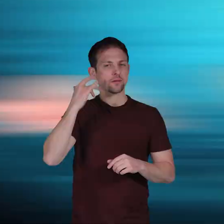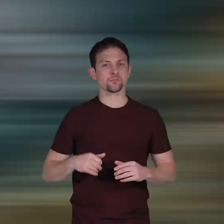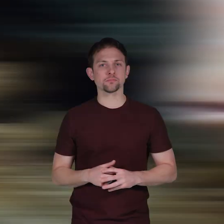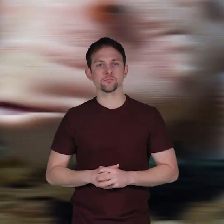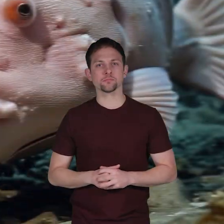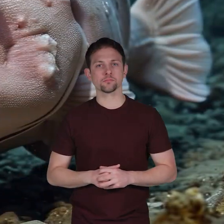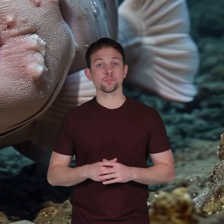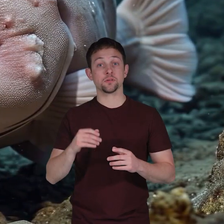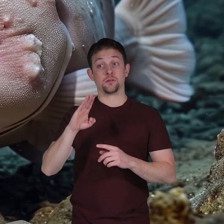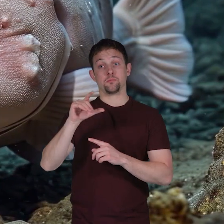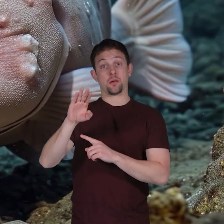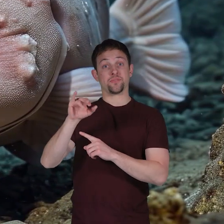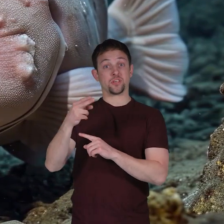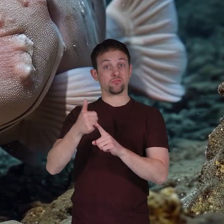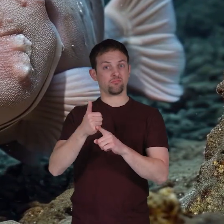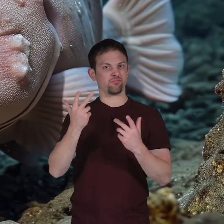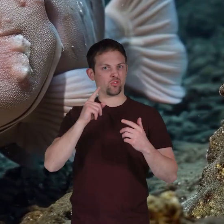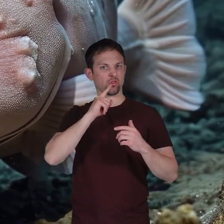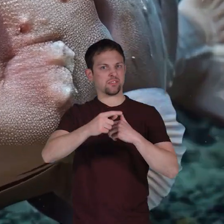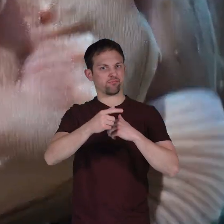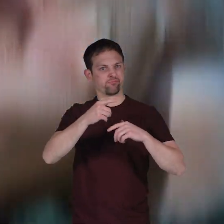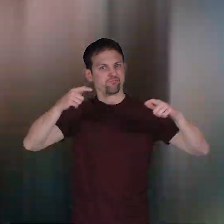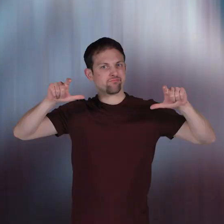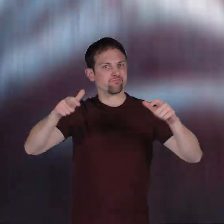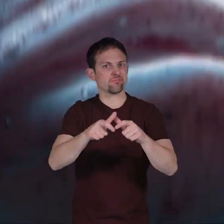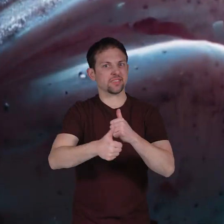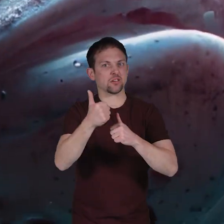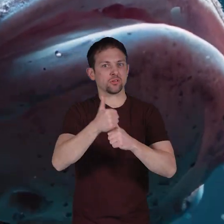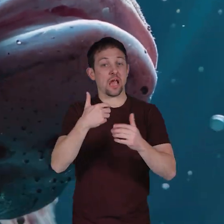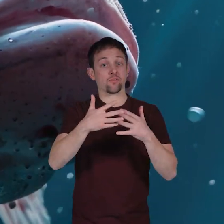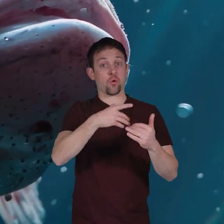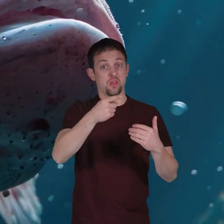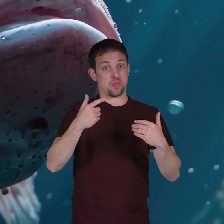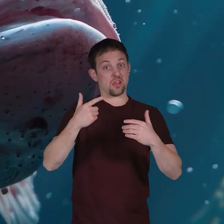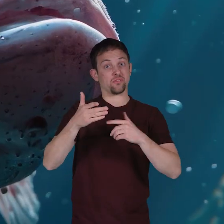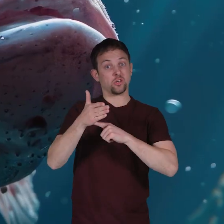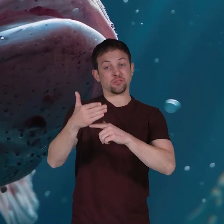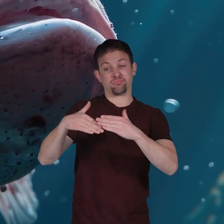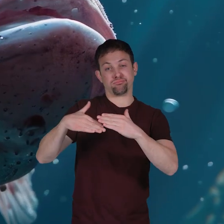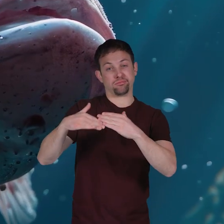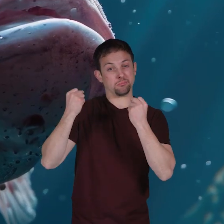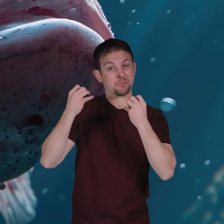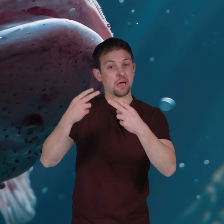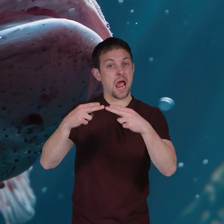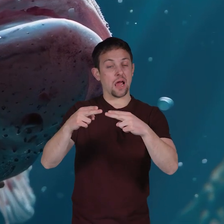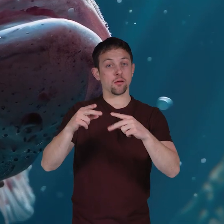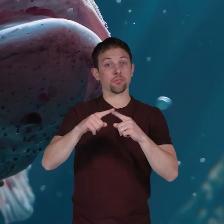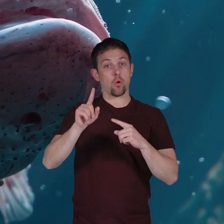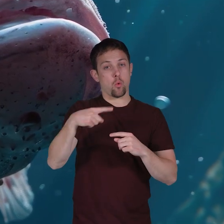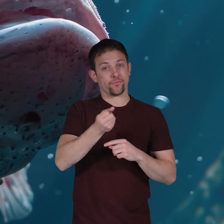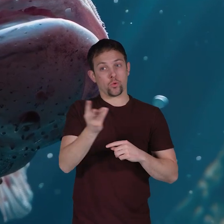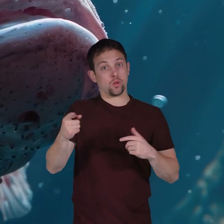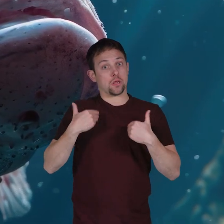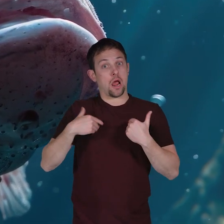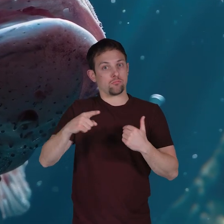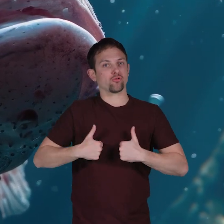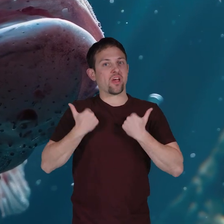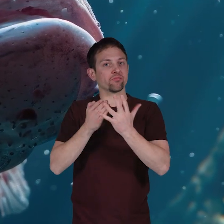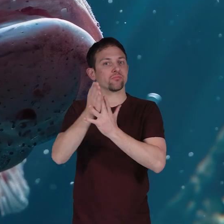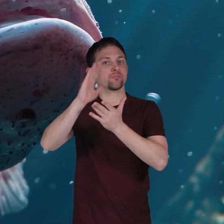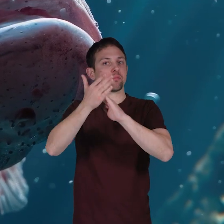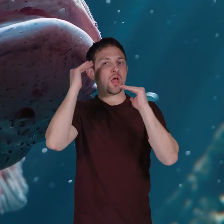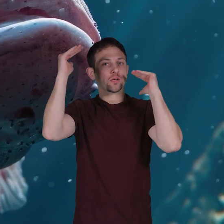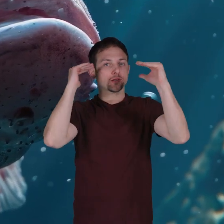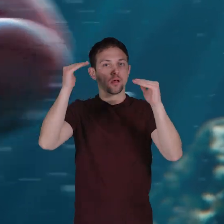blobfish are an endangered species even though these fish lay thousands of eggs only a few of their young